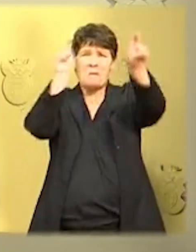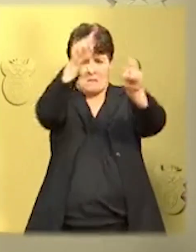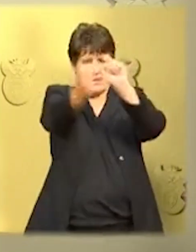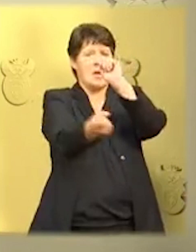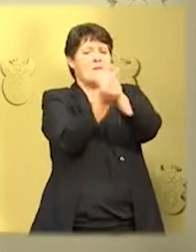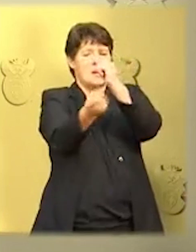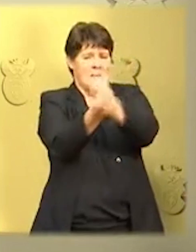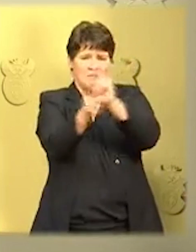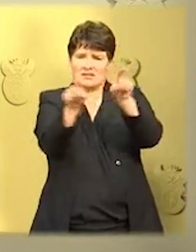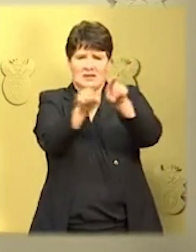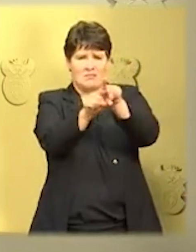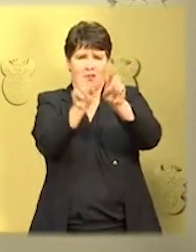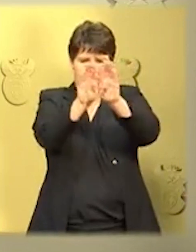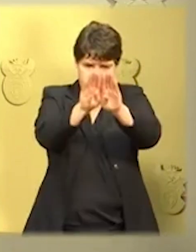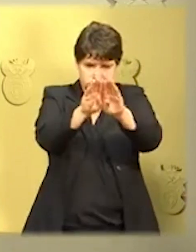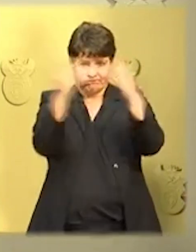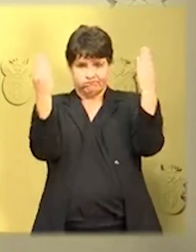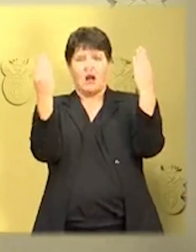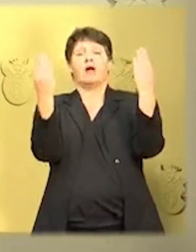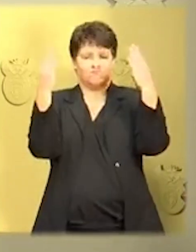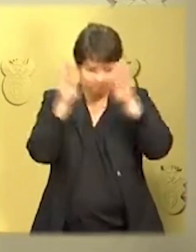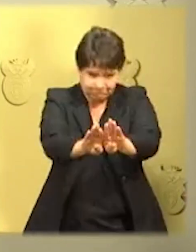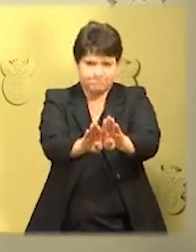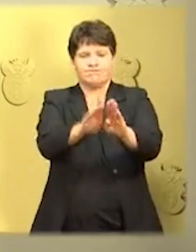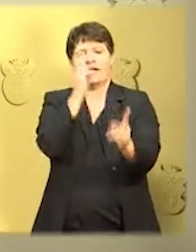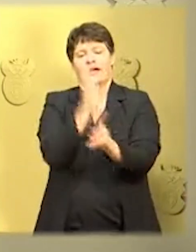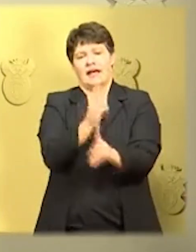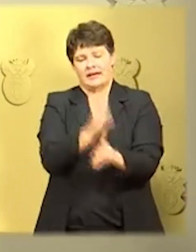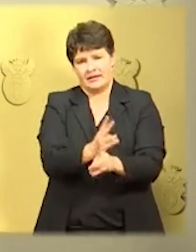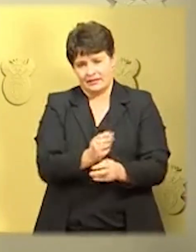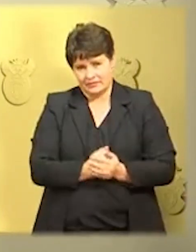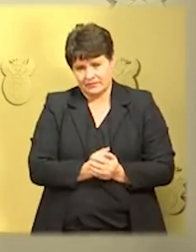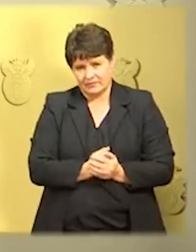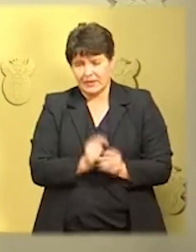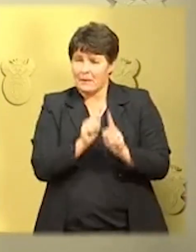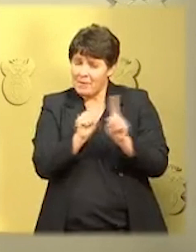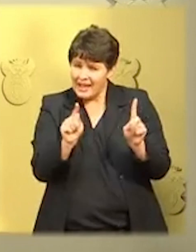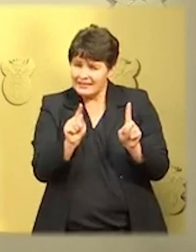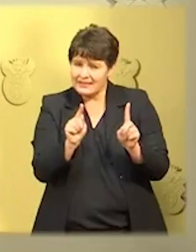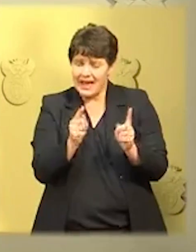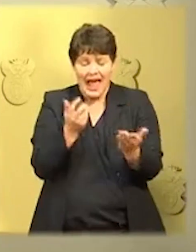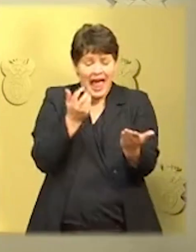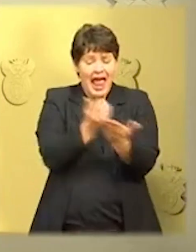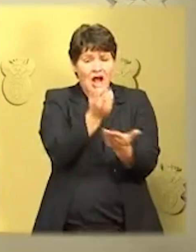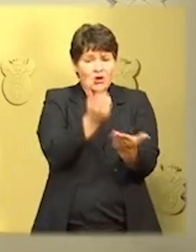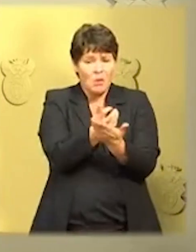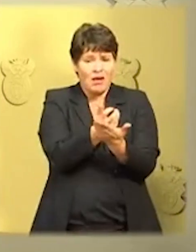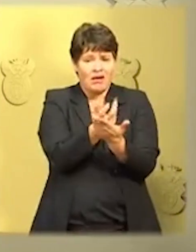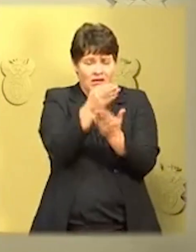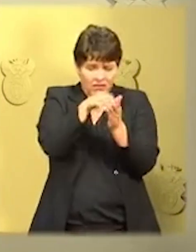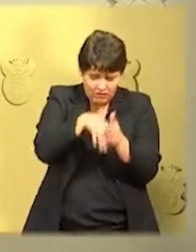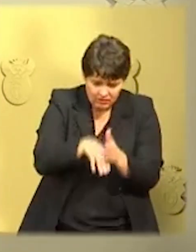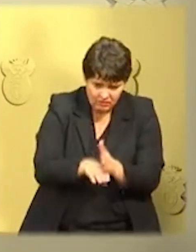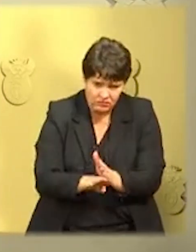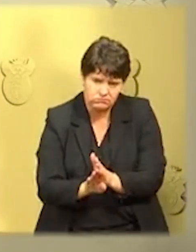We have to balance the need to resume economic activity with the imperative to contain the virus